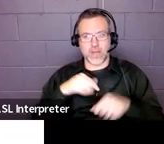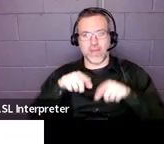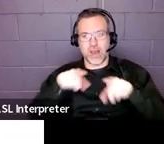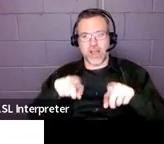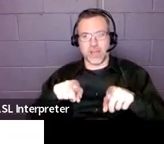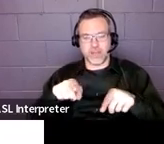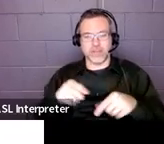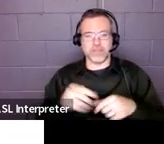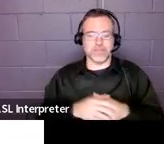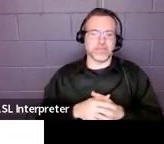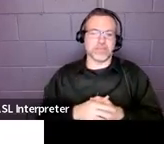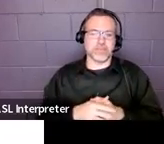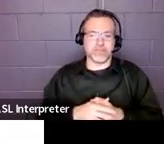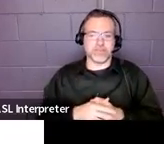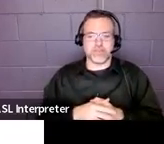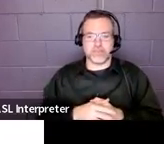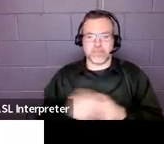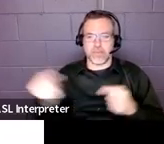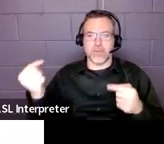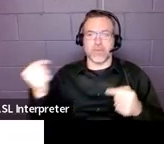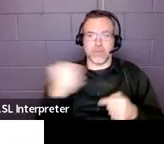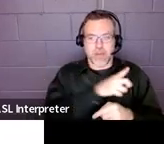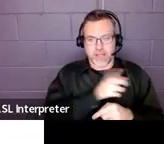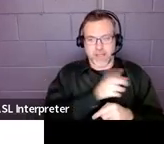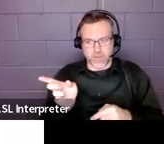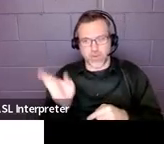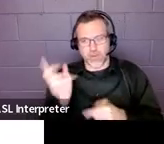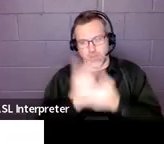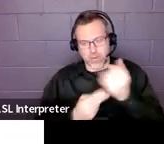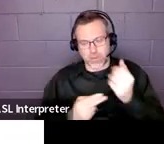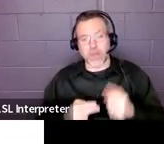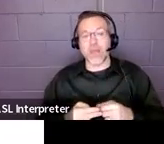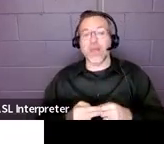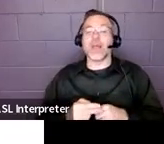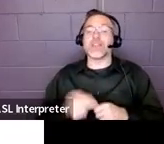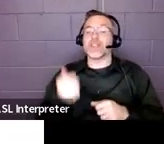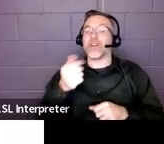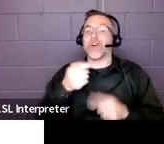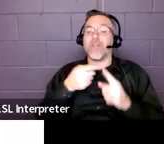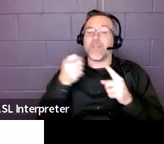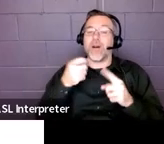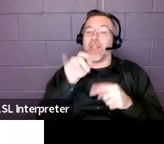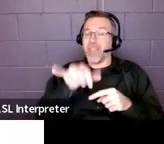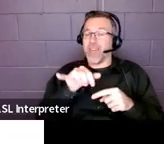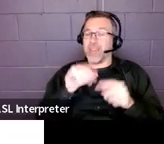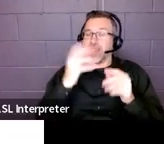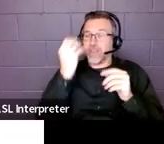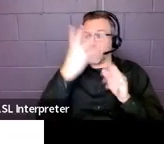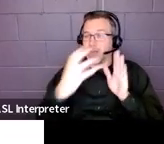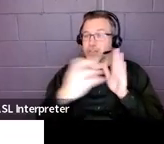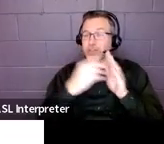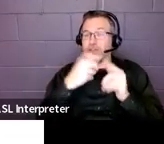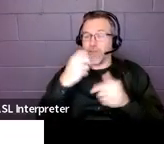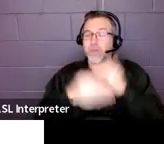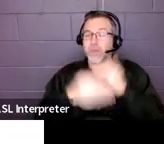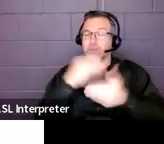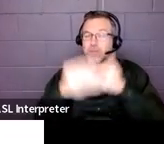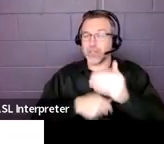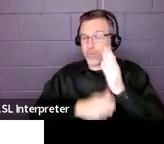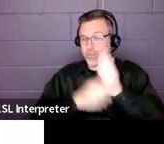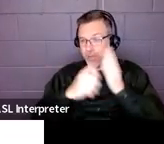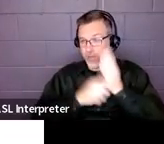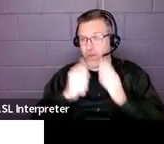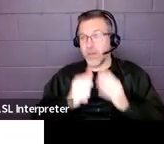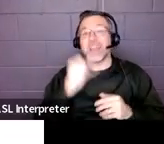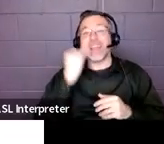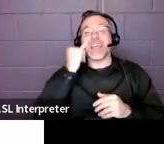So um, and that's pretty much any time this is directly from the procedural manual. So unless the child is in